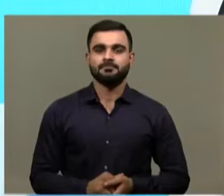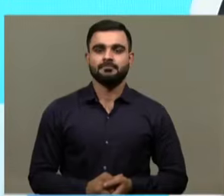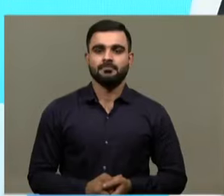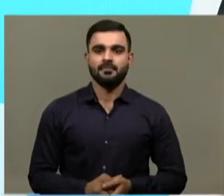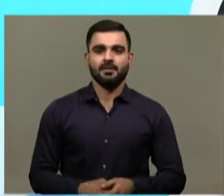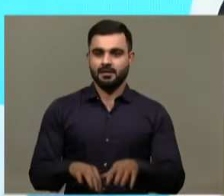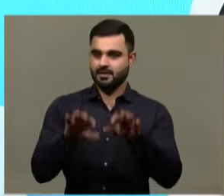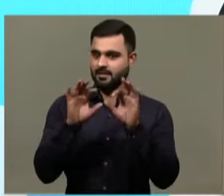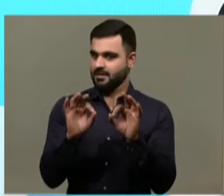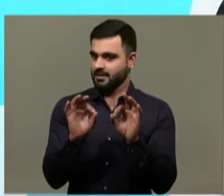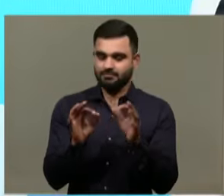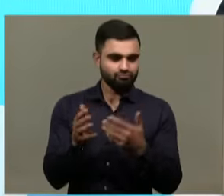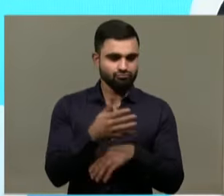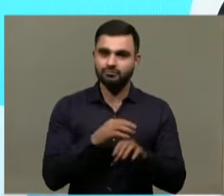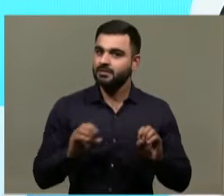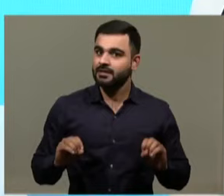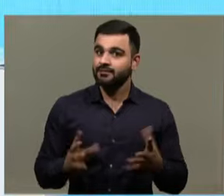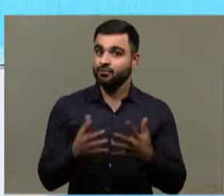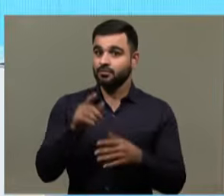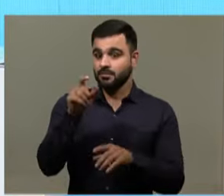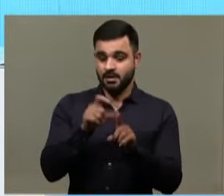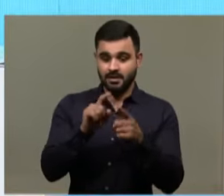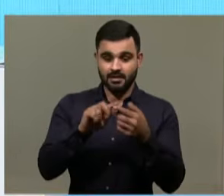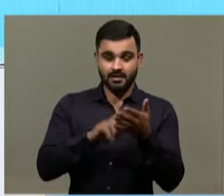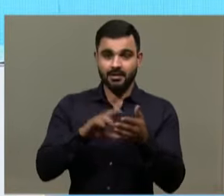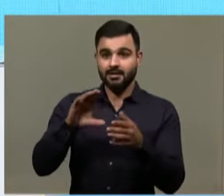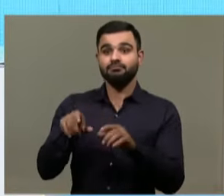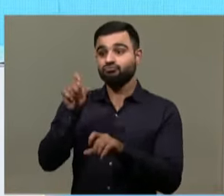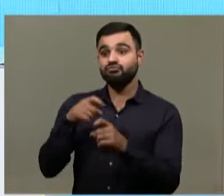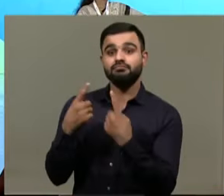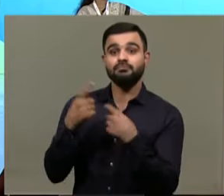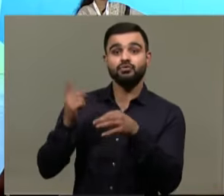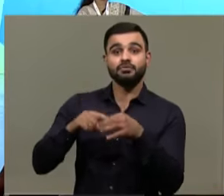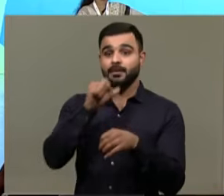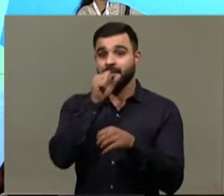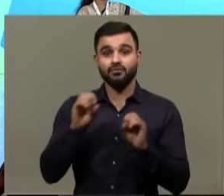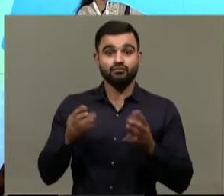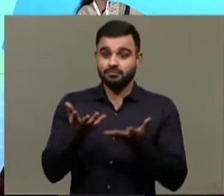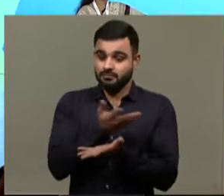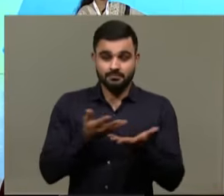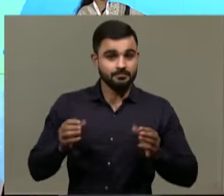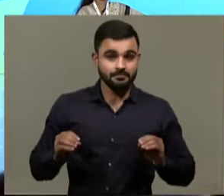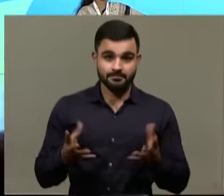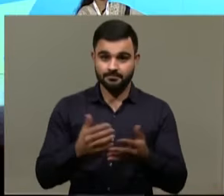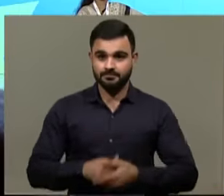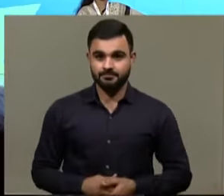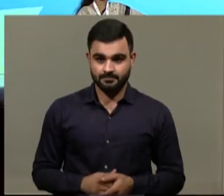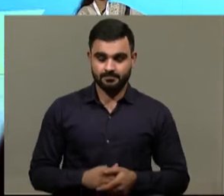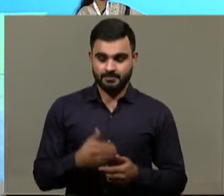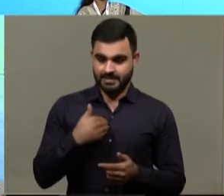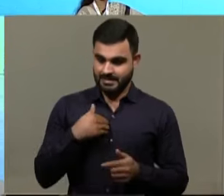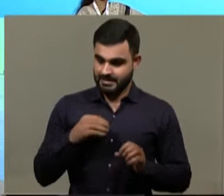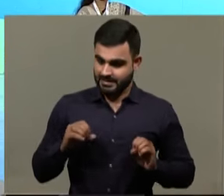All right, so I think we can get started. As I said, Den is my co-anchor, so Den, I'd like you to begin this discussion. I'll just